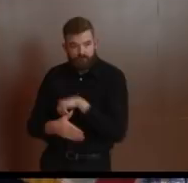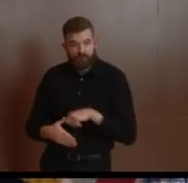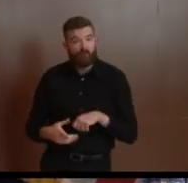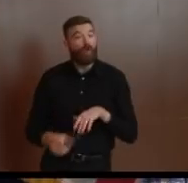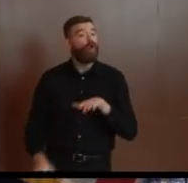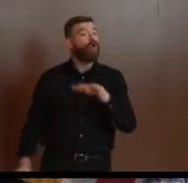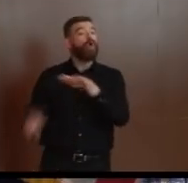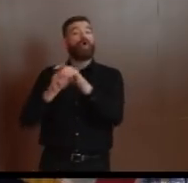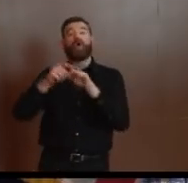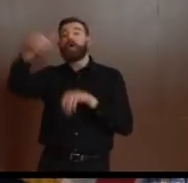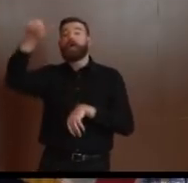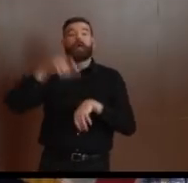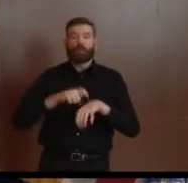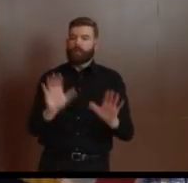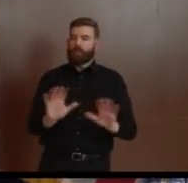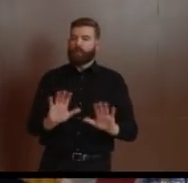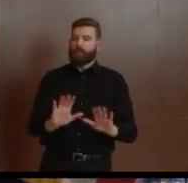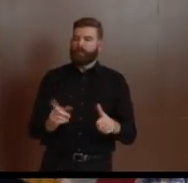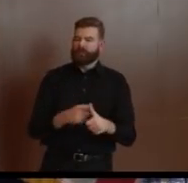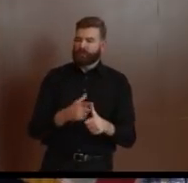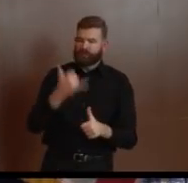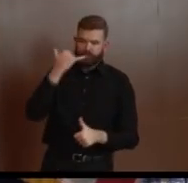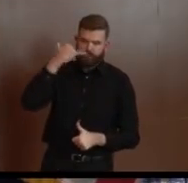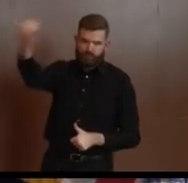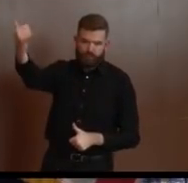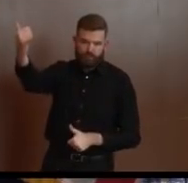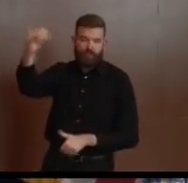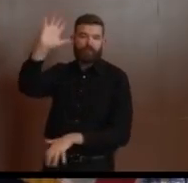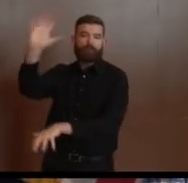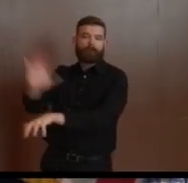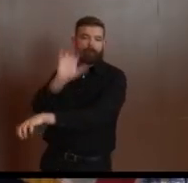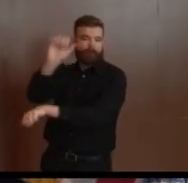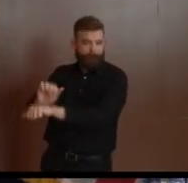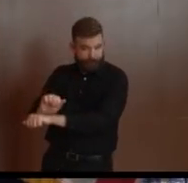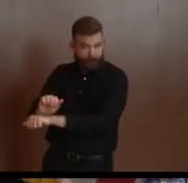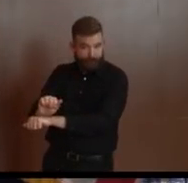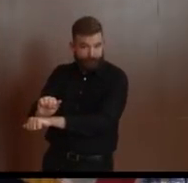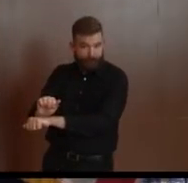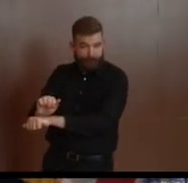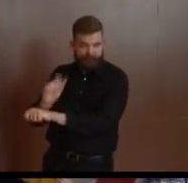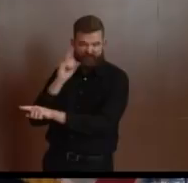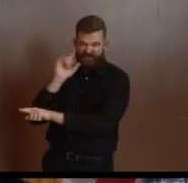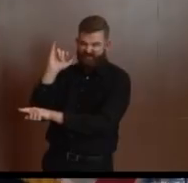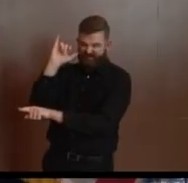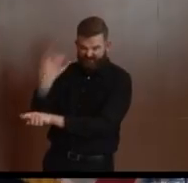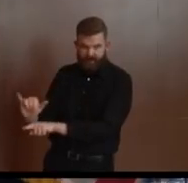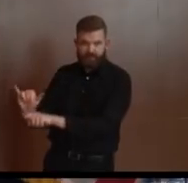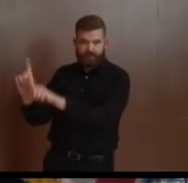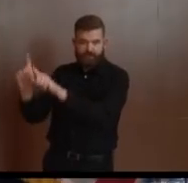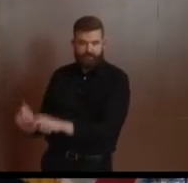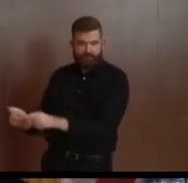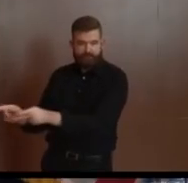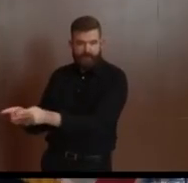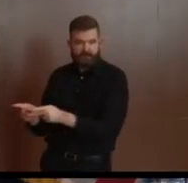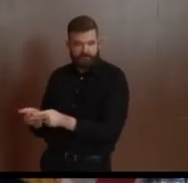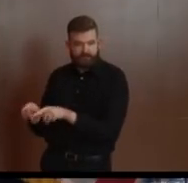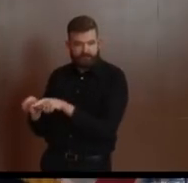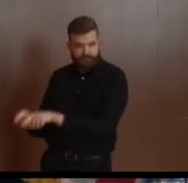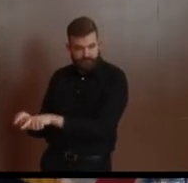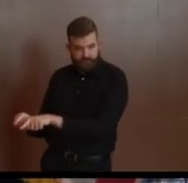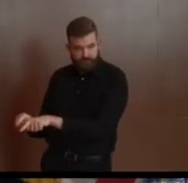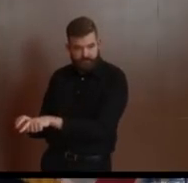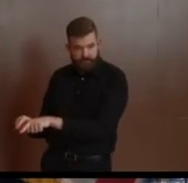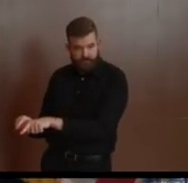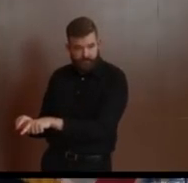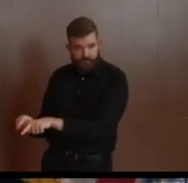leadership of Hudson County led by county executive, one of the greats, Tom DeGese, the leadership of Hudson County or Hudson Regional Hospital, pardon